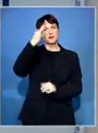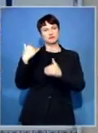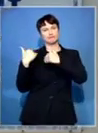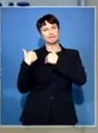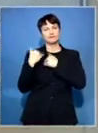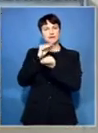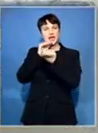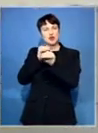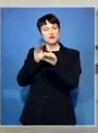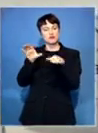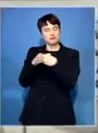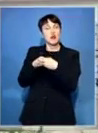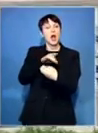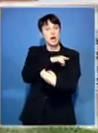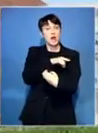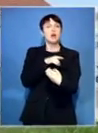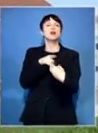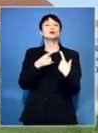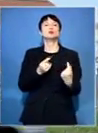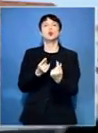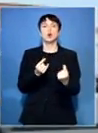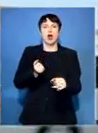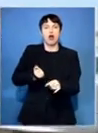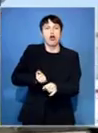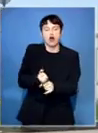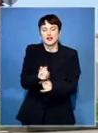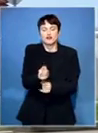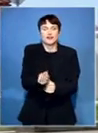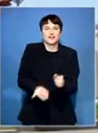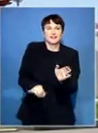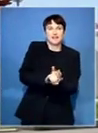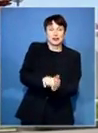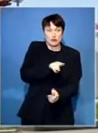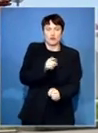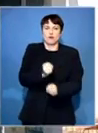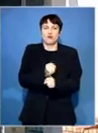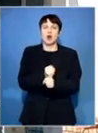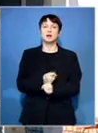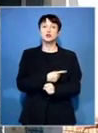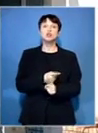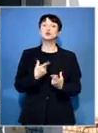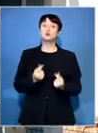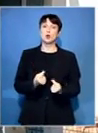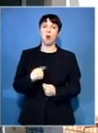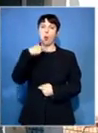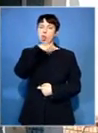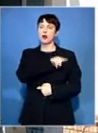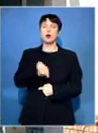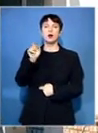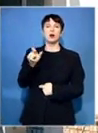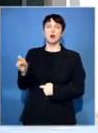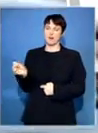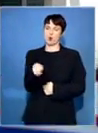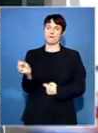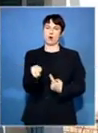in the provincial department. It's alleged Sizani used personal details of potential teachers to fraudulently